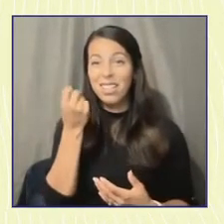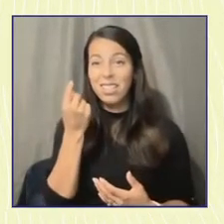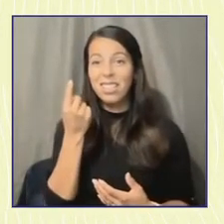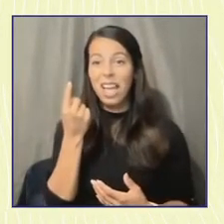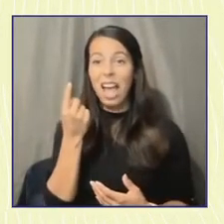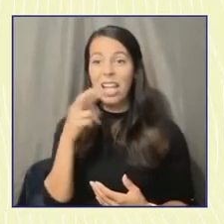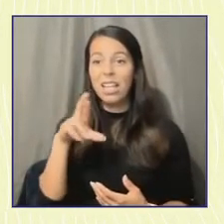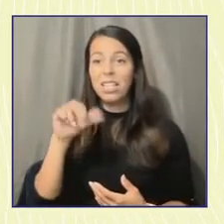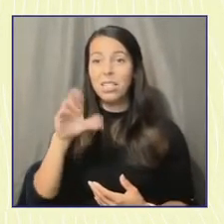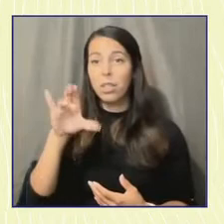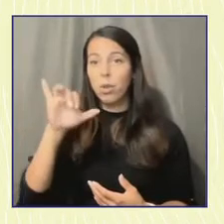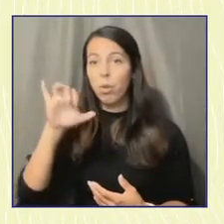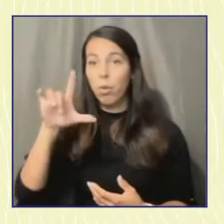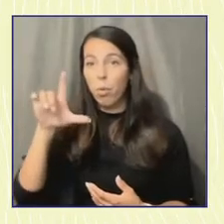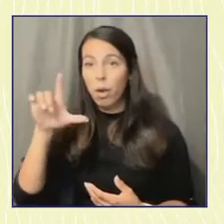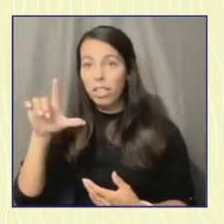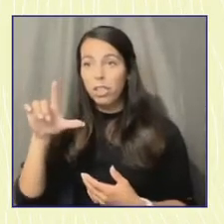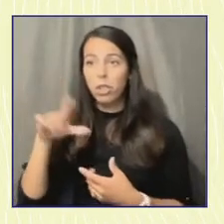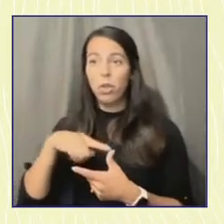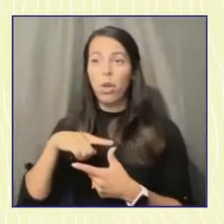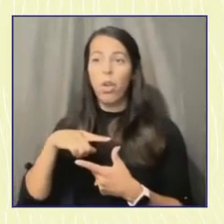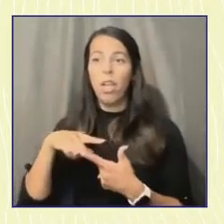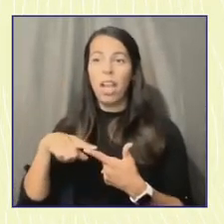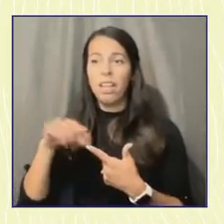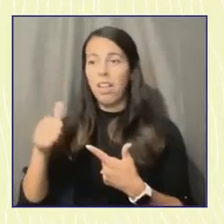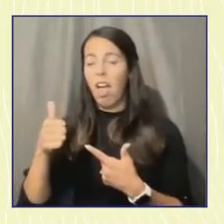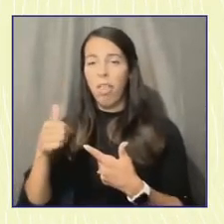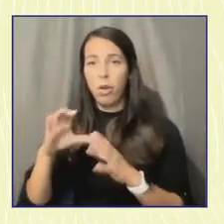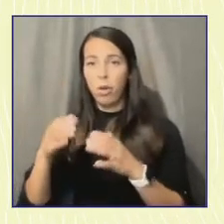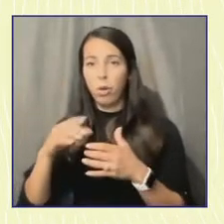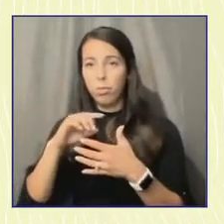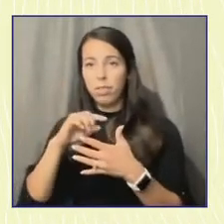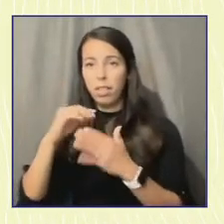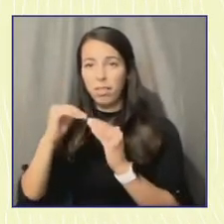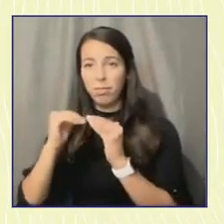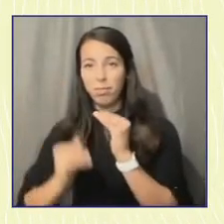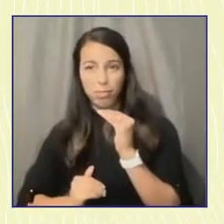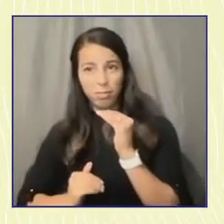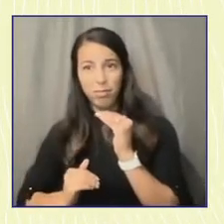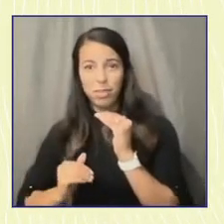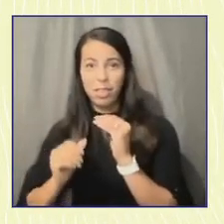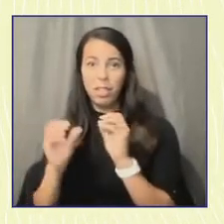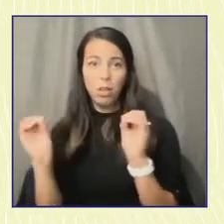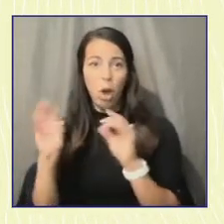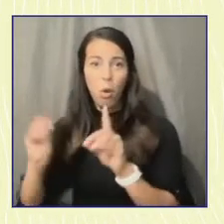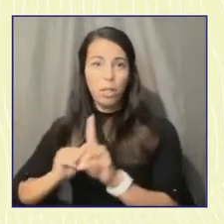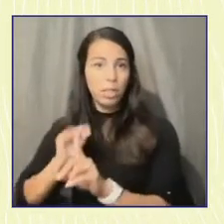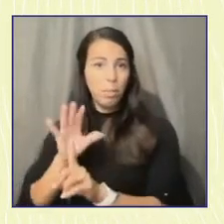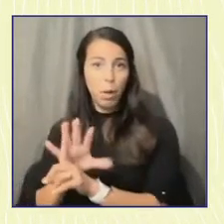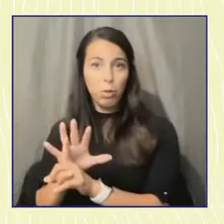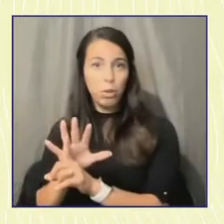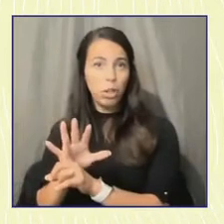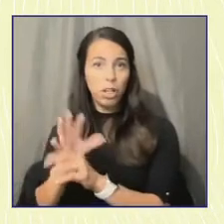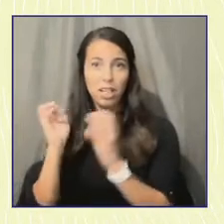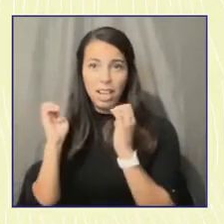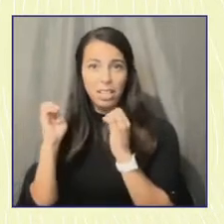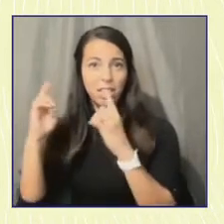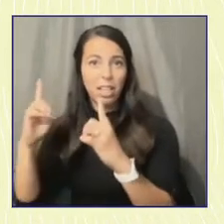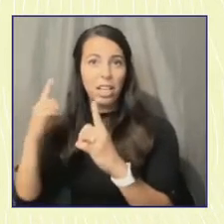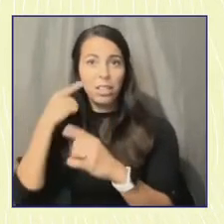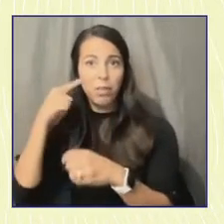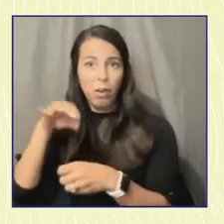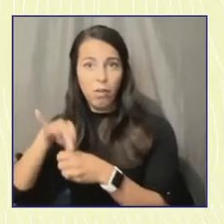simply don't have the information, don't know how to vote, and don't get exposure in their schools and in the